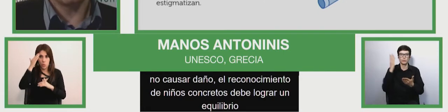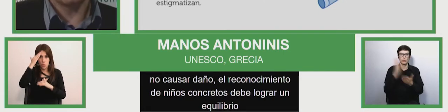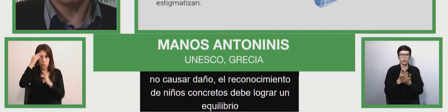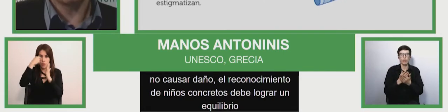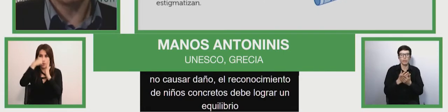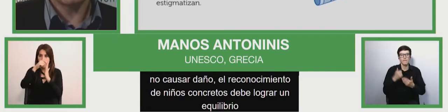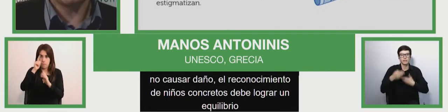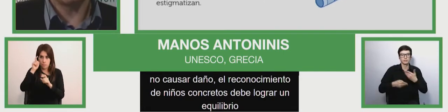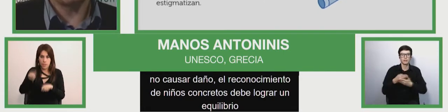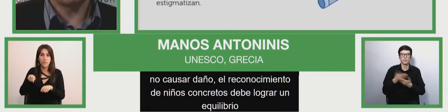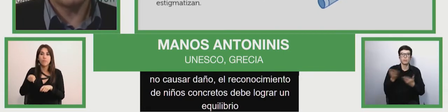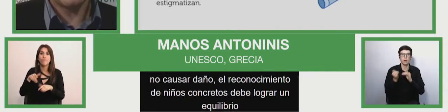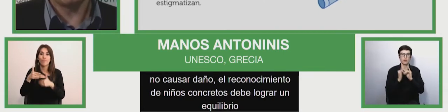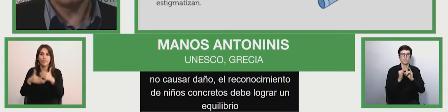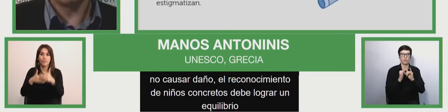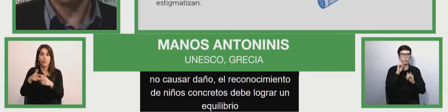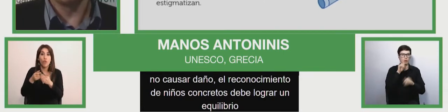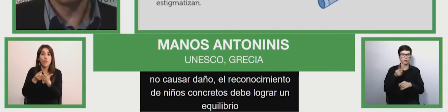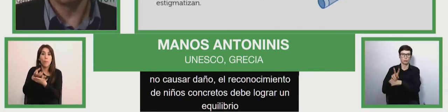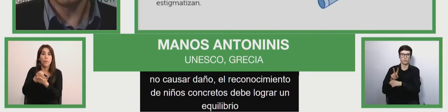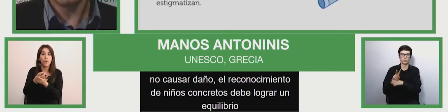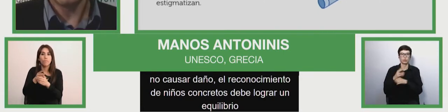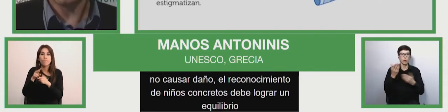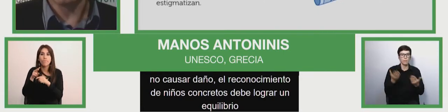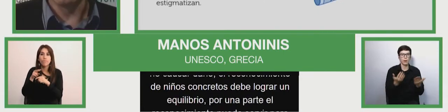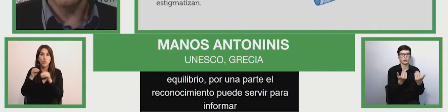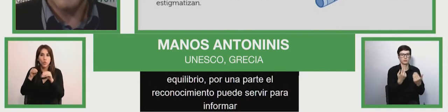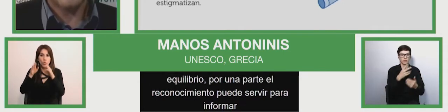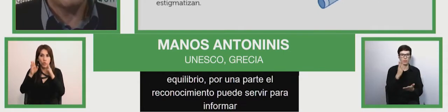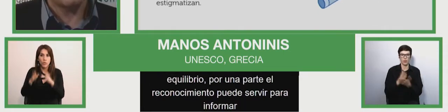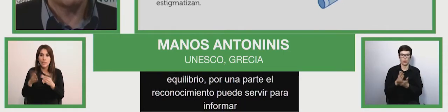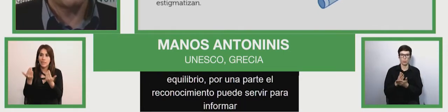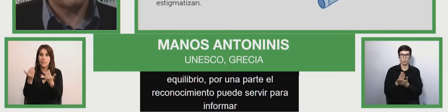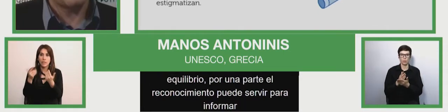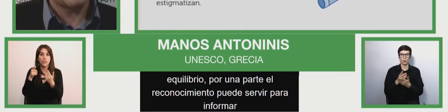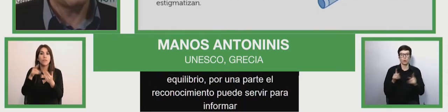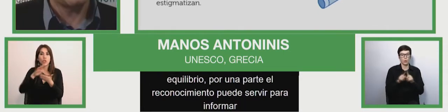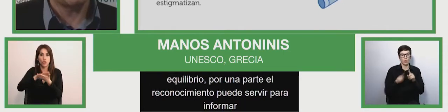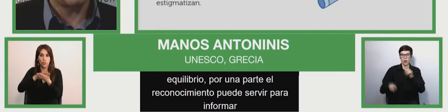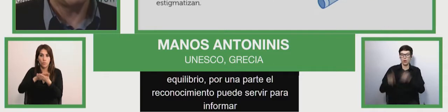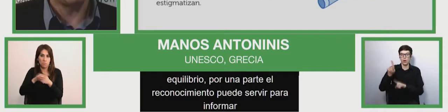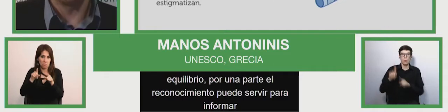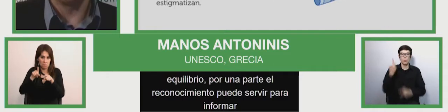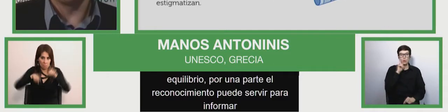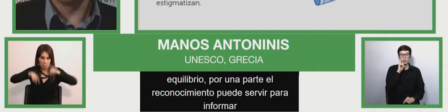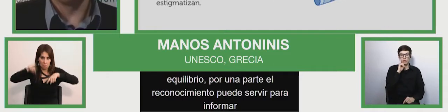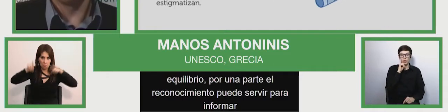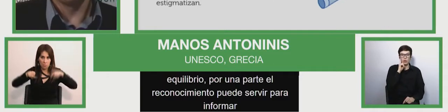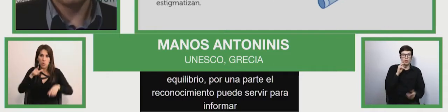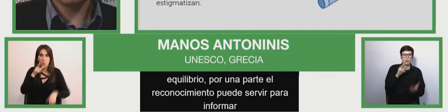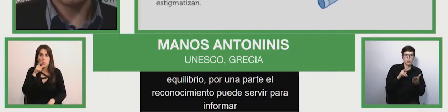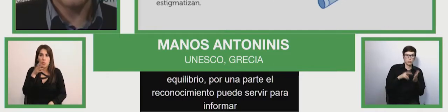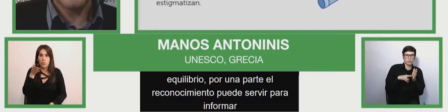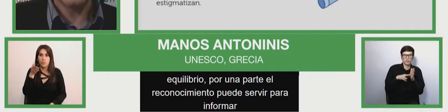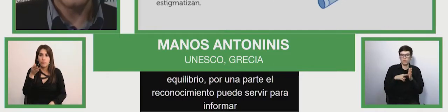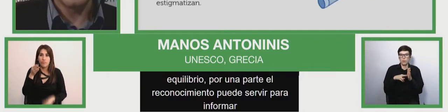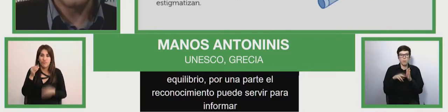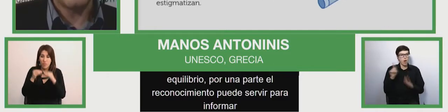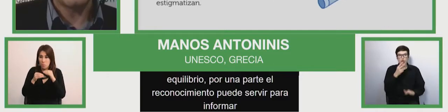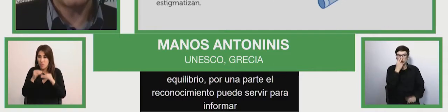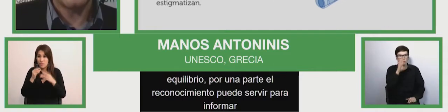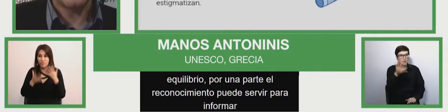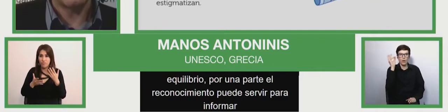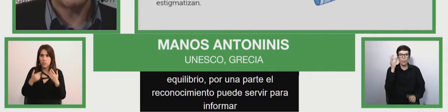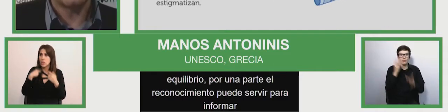teachers on the needs of the students, even those who have invisible deficiencies. Schools are based on that information to